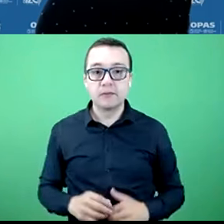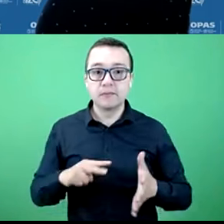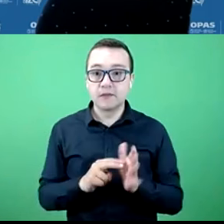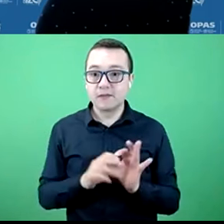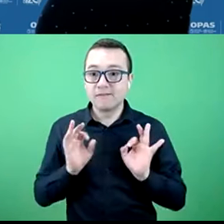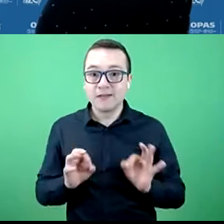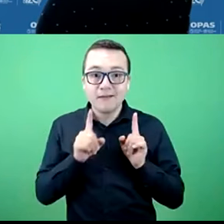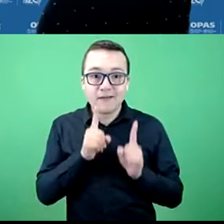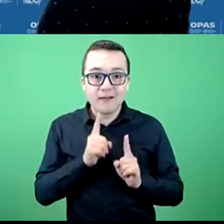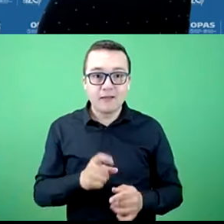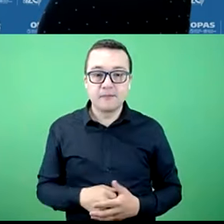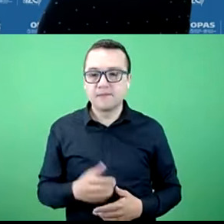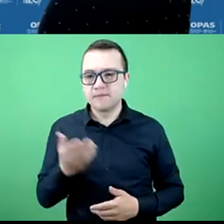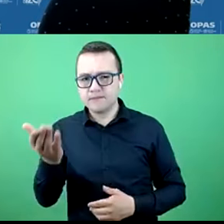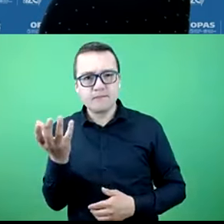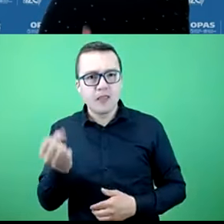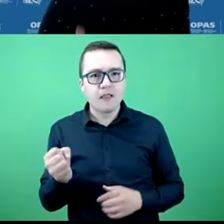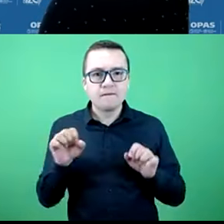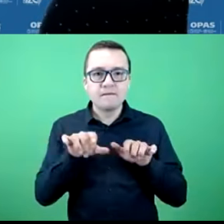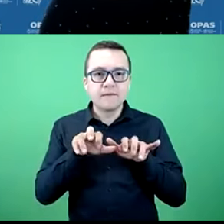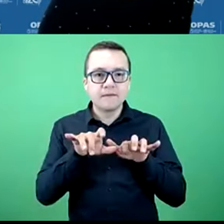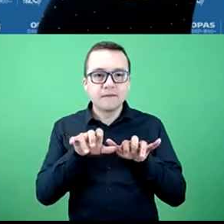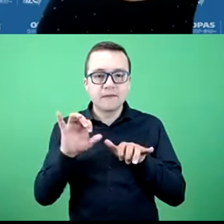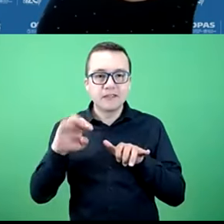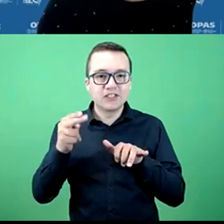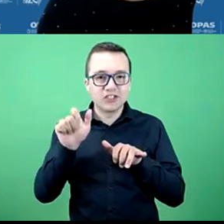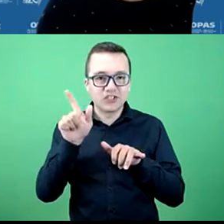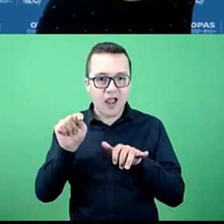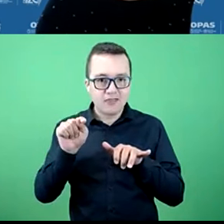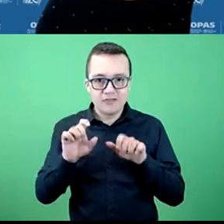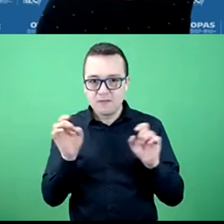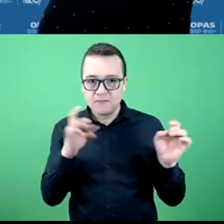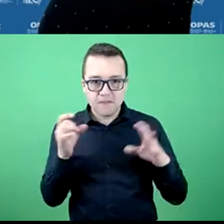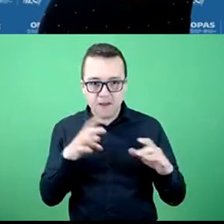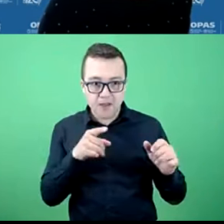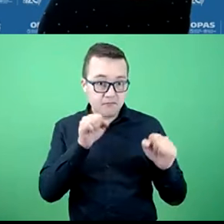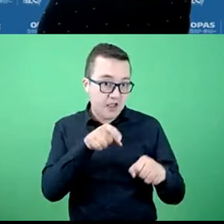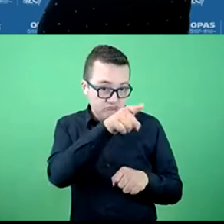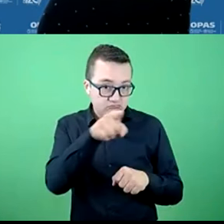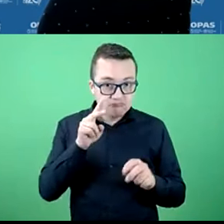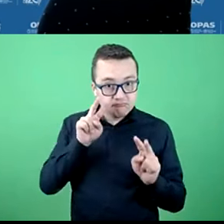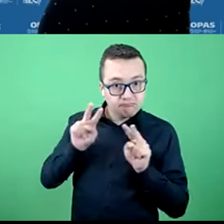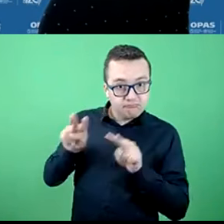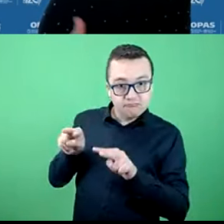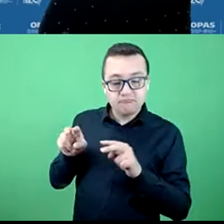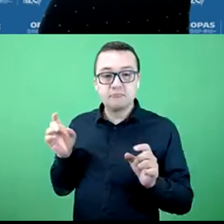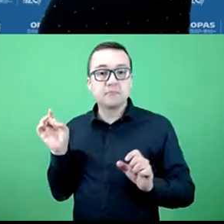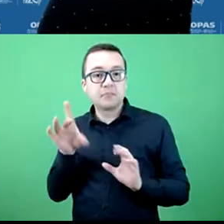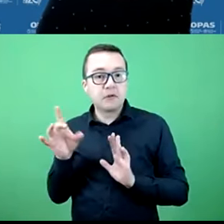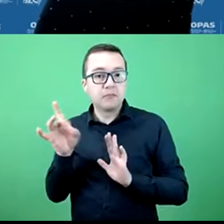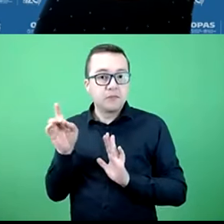can make the access to health and reality. The chat box is open for your